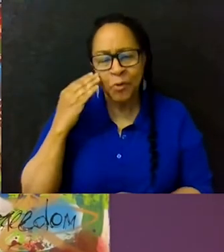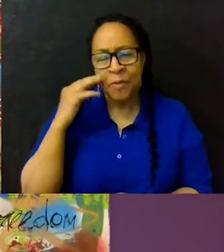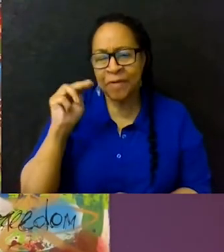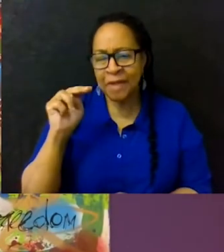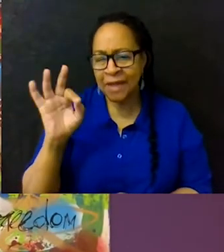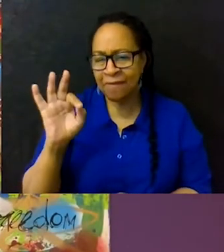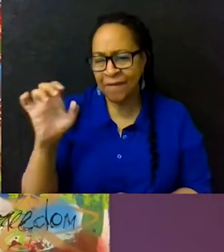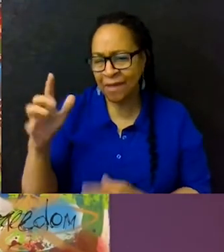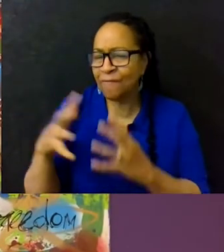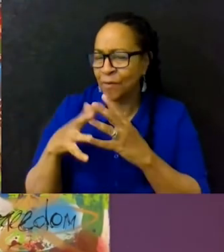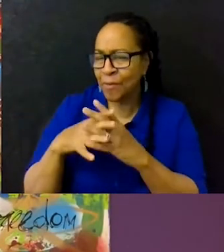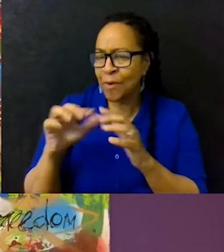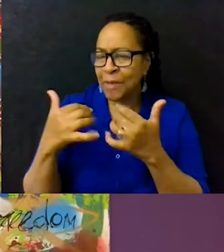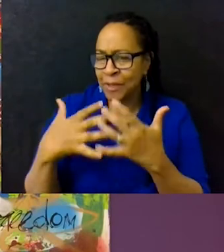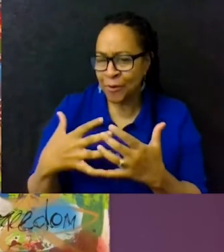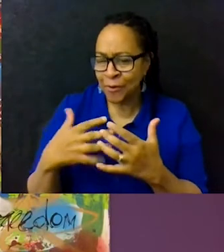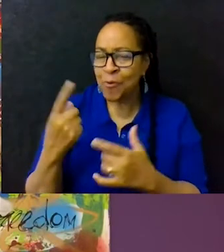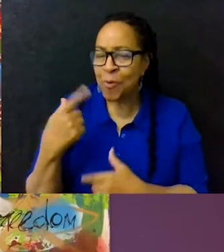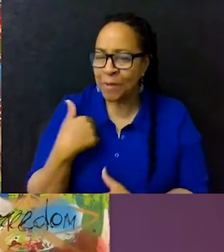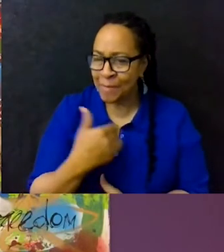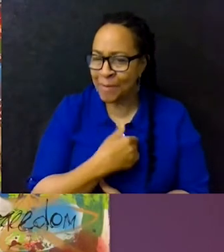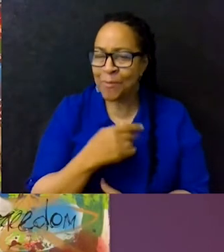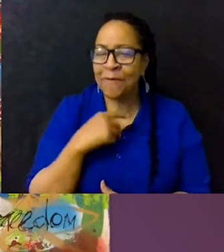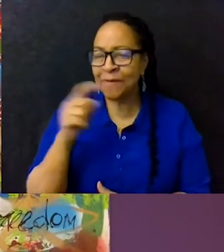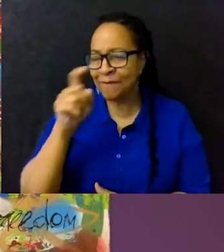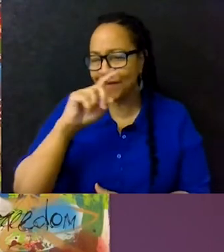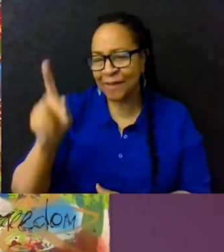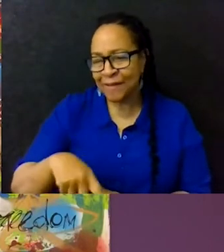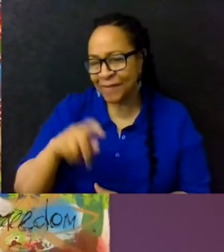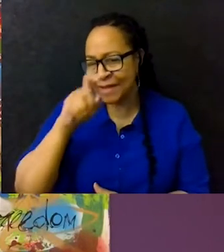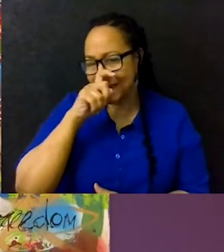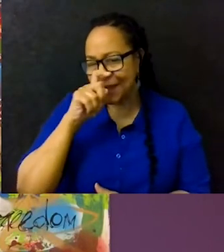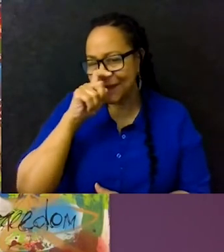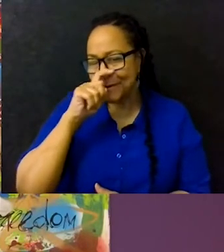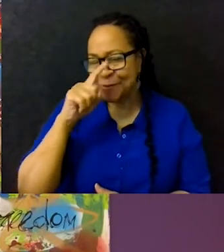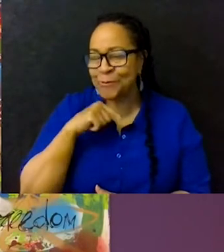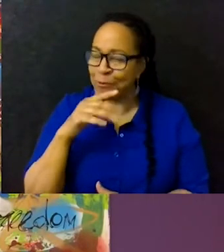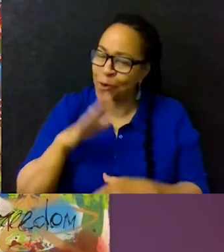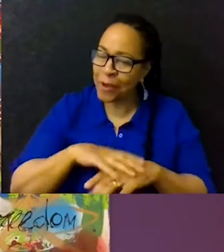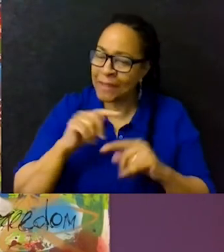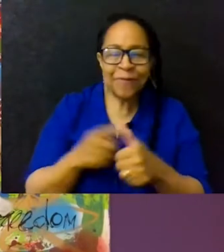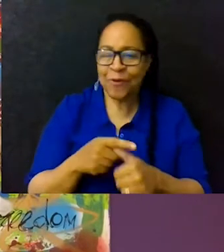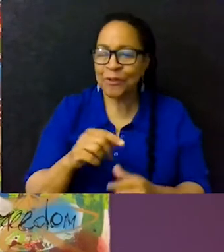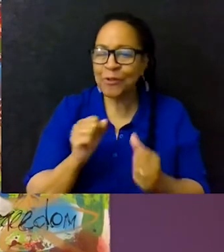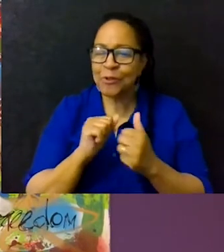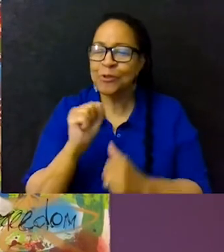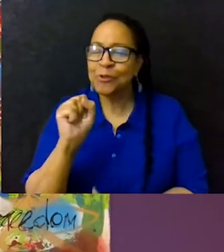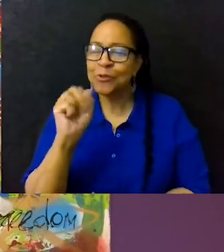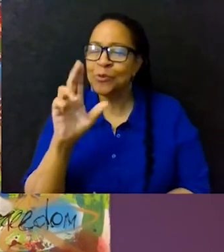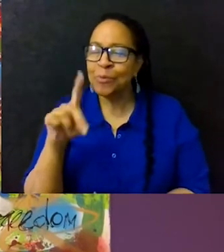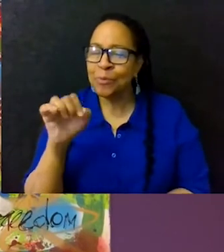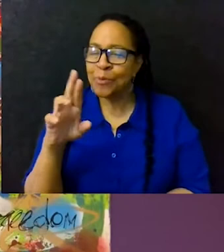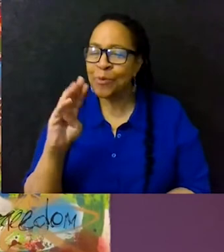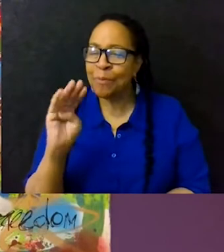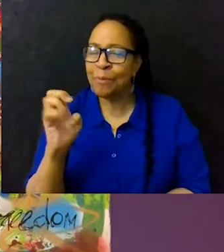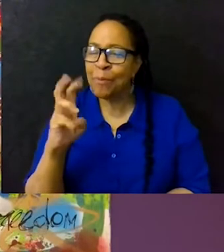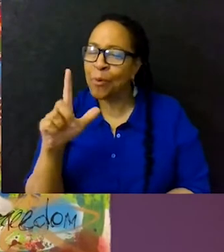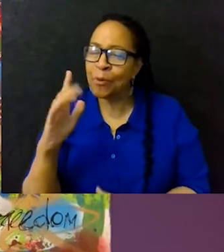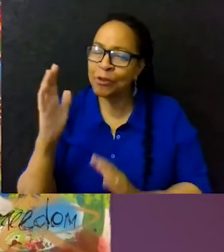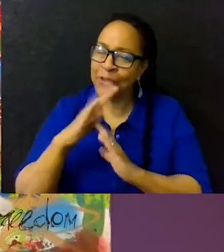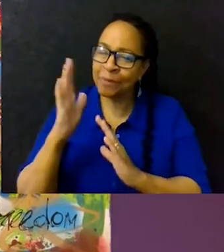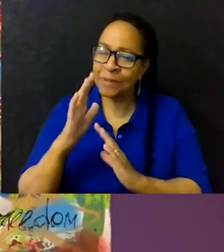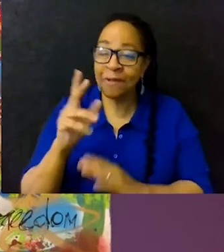proudly one of the Philadelphia Eagles that brought this city's first Super Bowl championship. I consider Philadelphia my home,